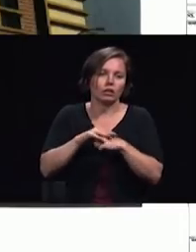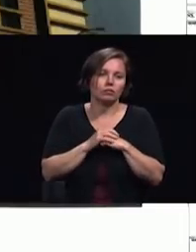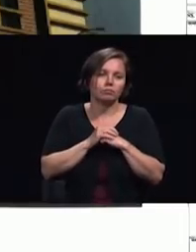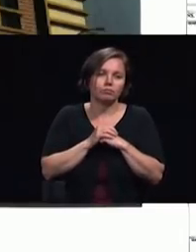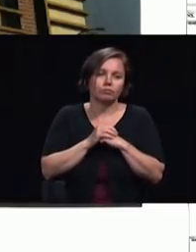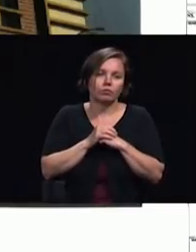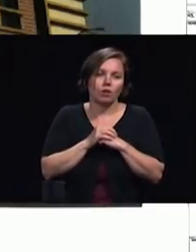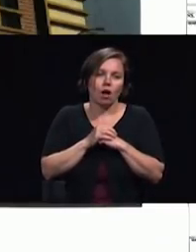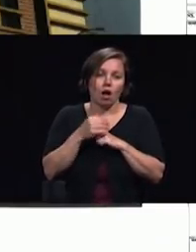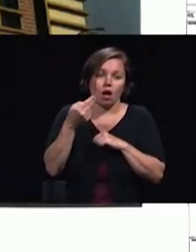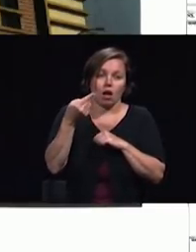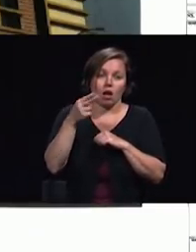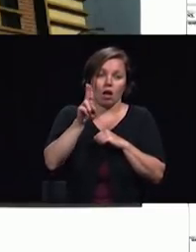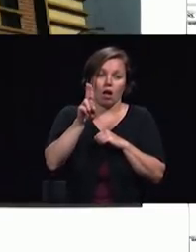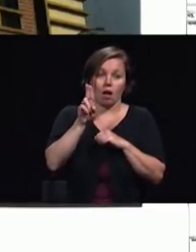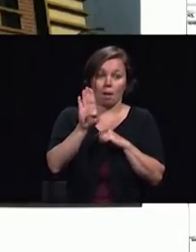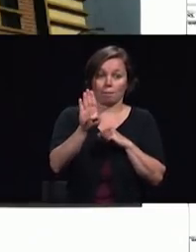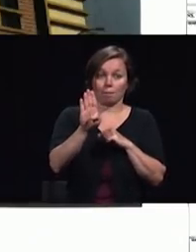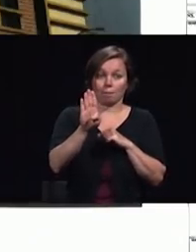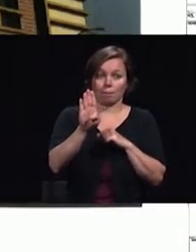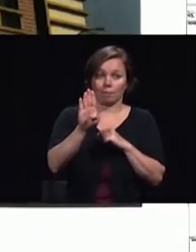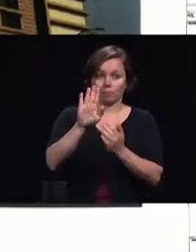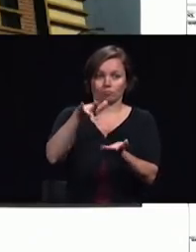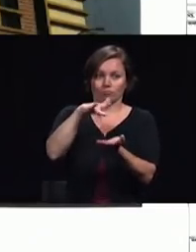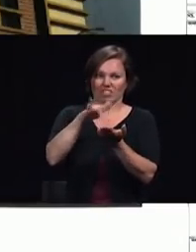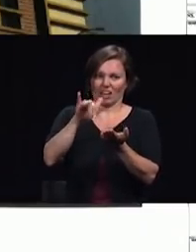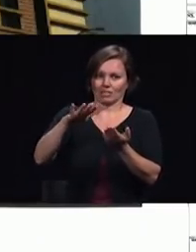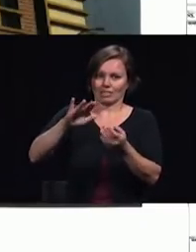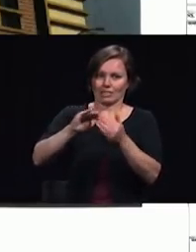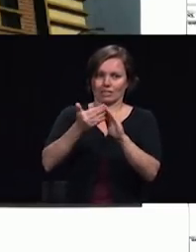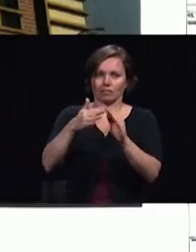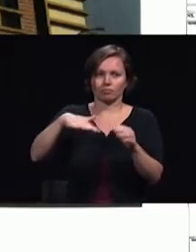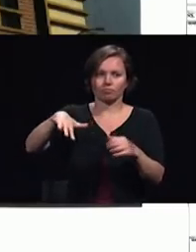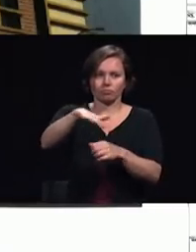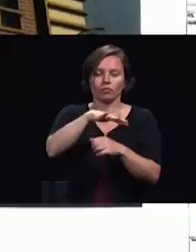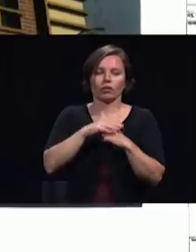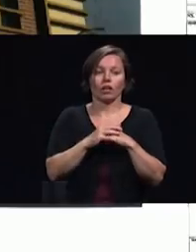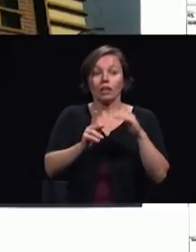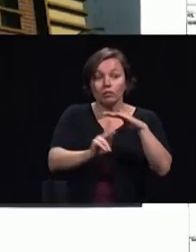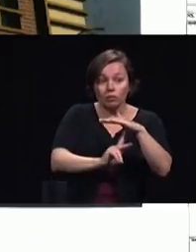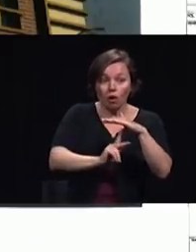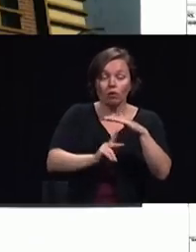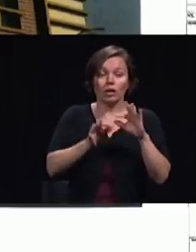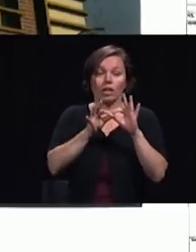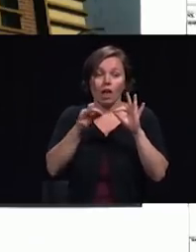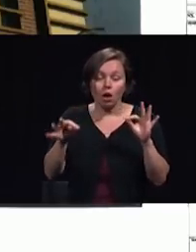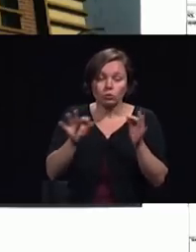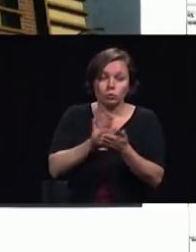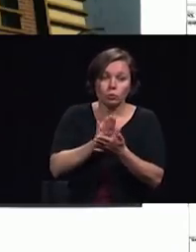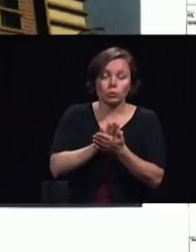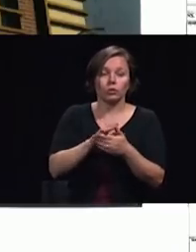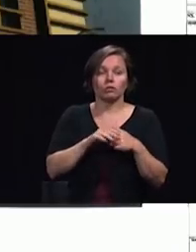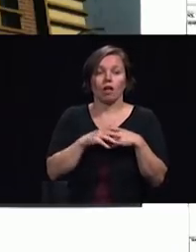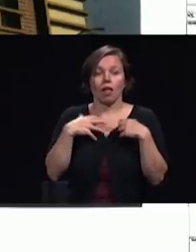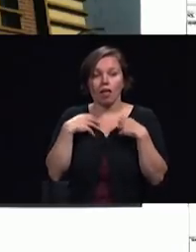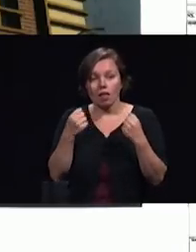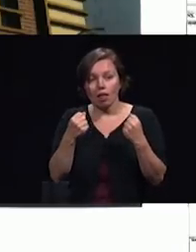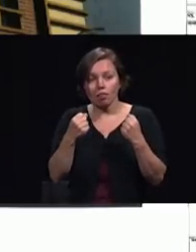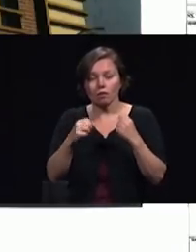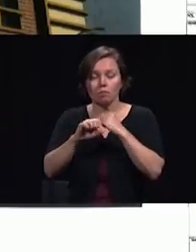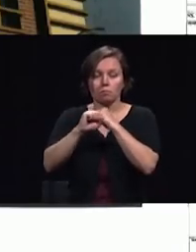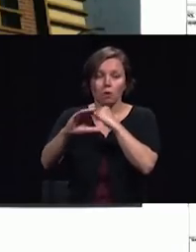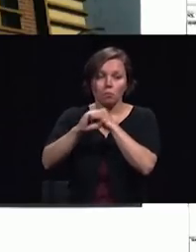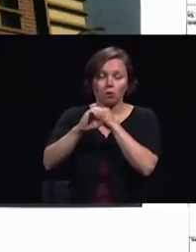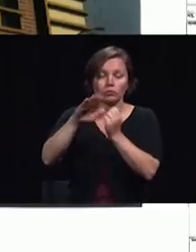in this location we will house a kindergarten a language school a health promotion center two congregations